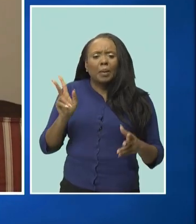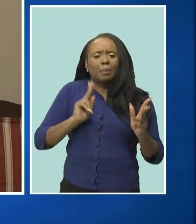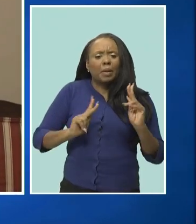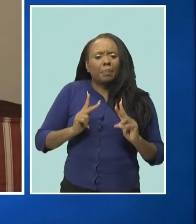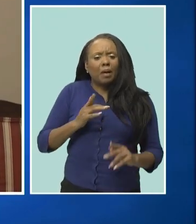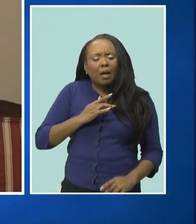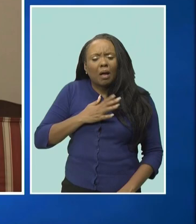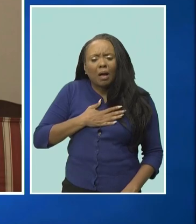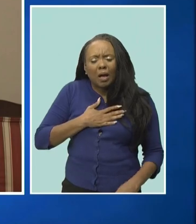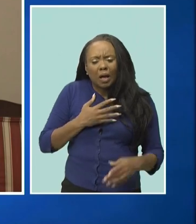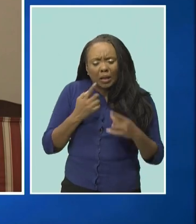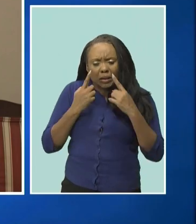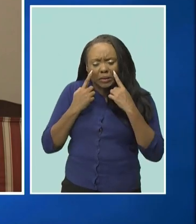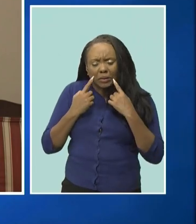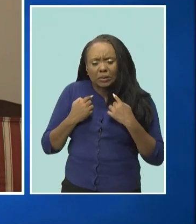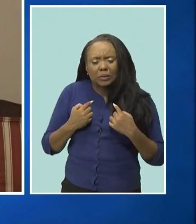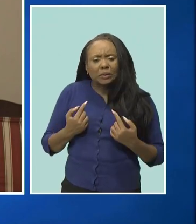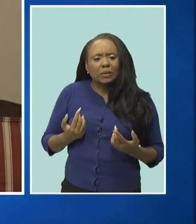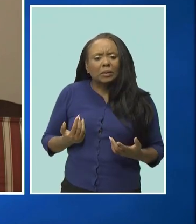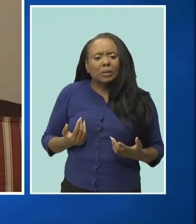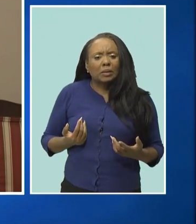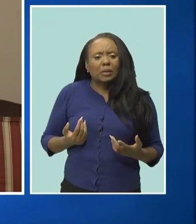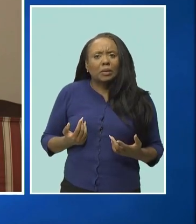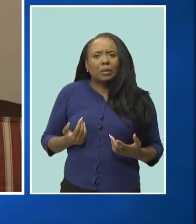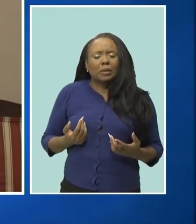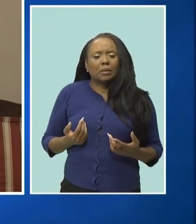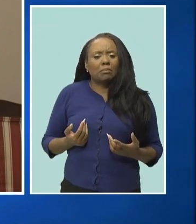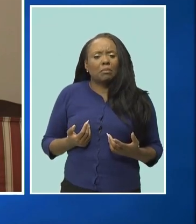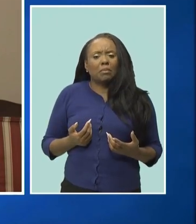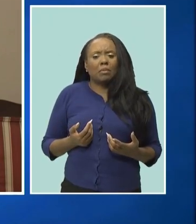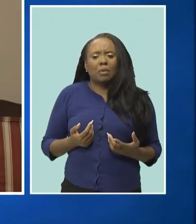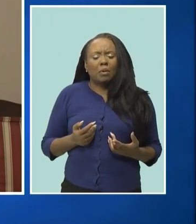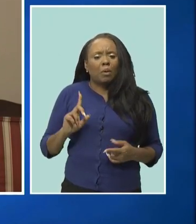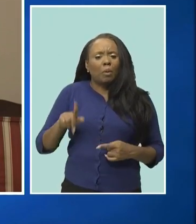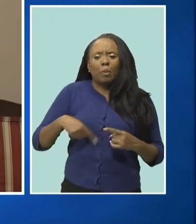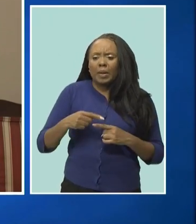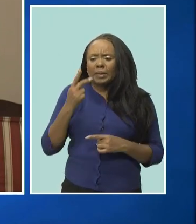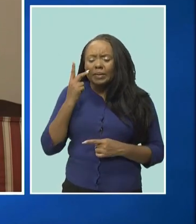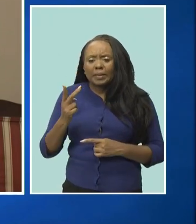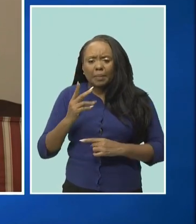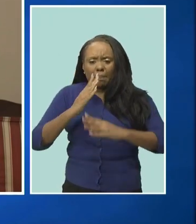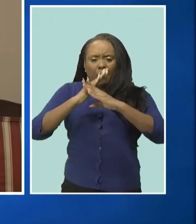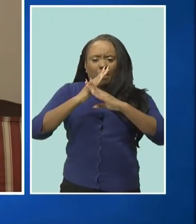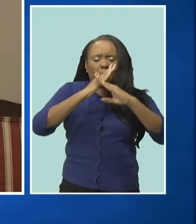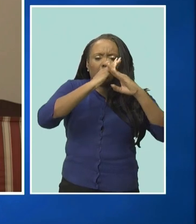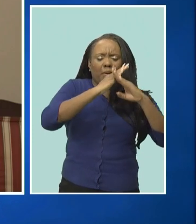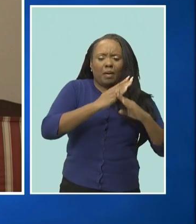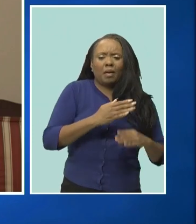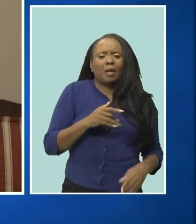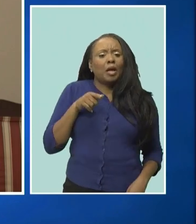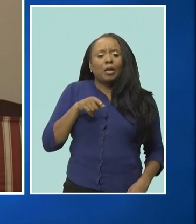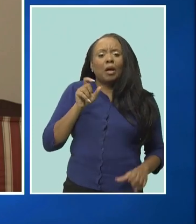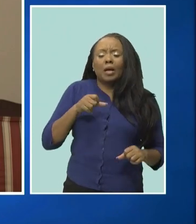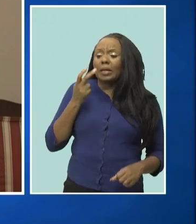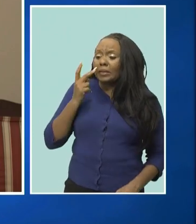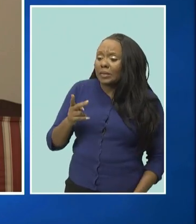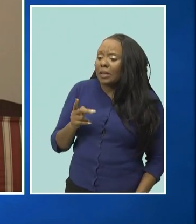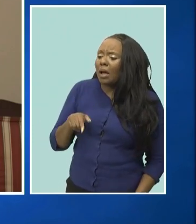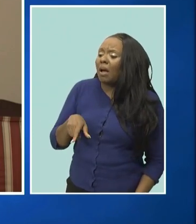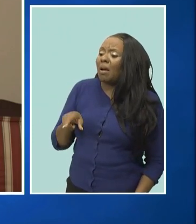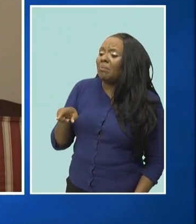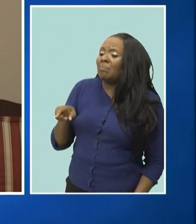every obstacle rather than turning back and turning away you kept